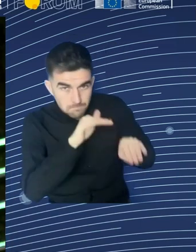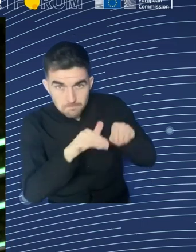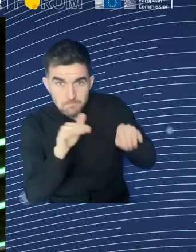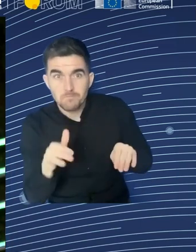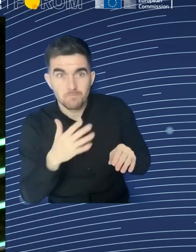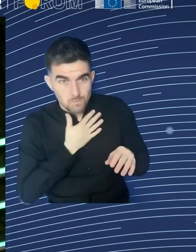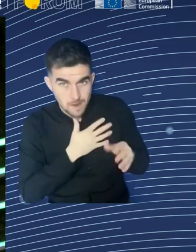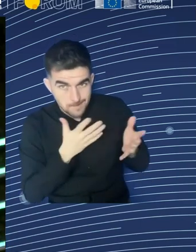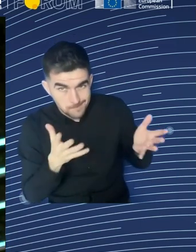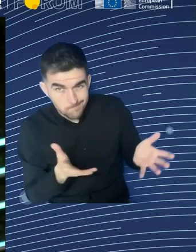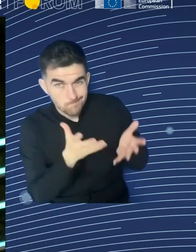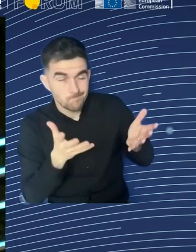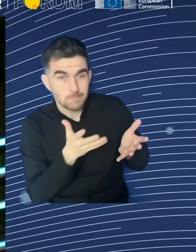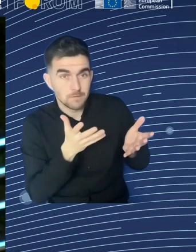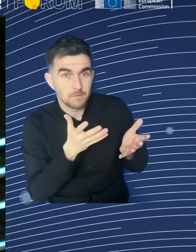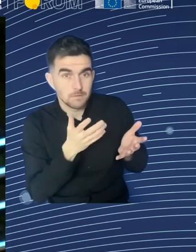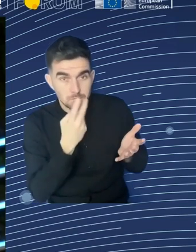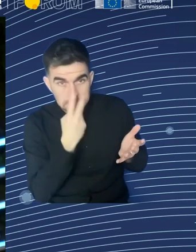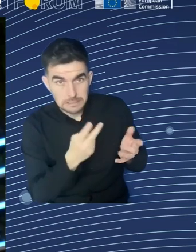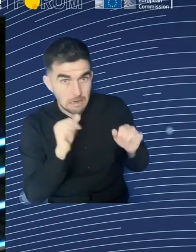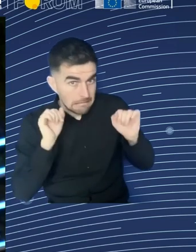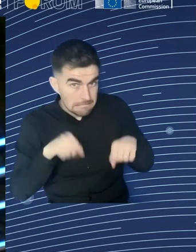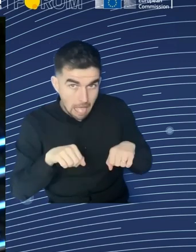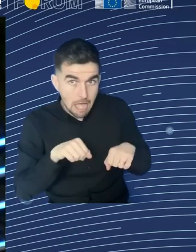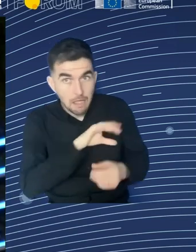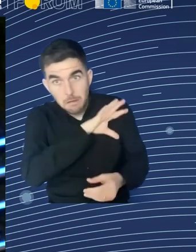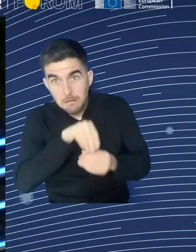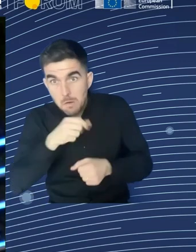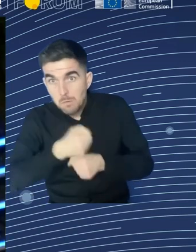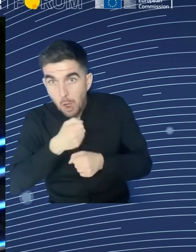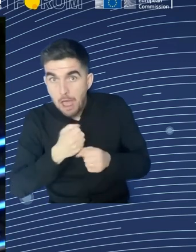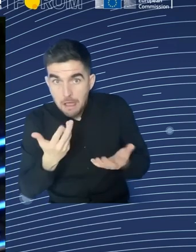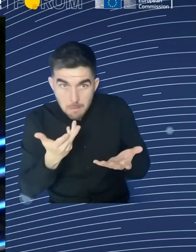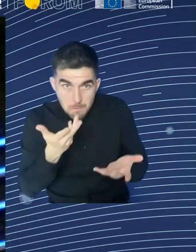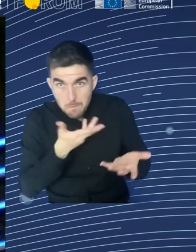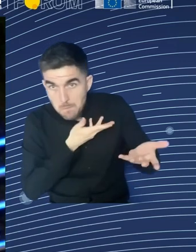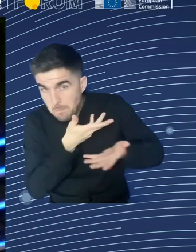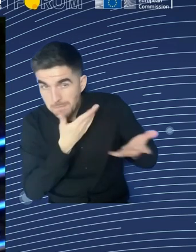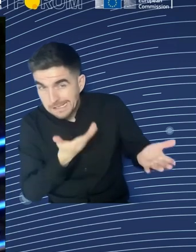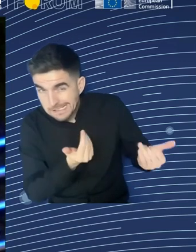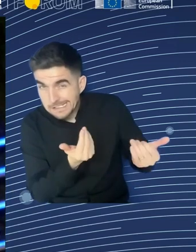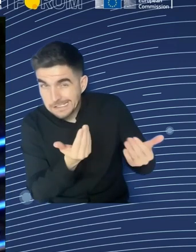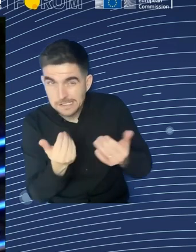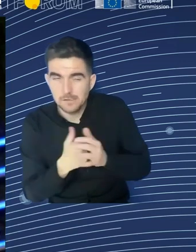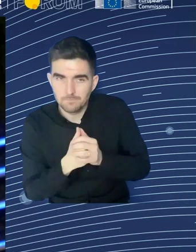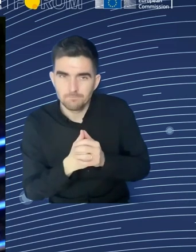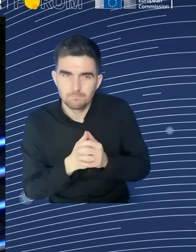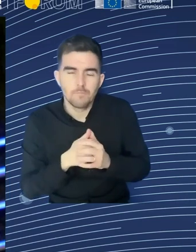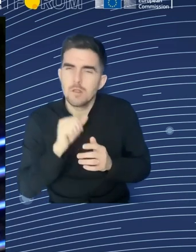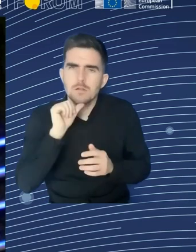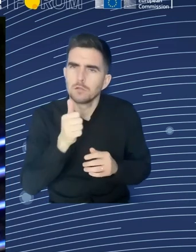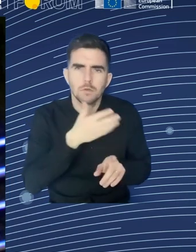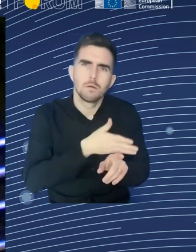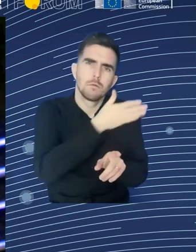previous employer, but maybe also elsewhere. So there is indeed a mind-shift ongoing also within